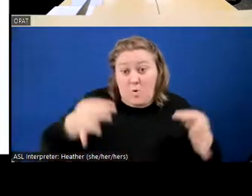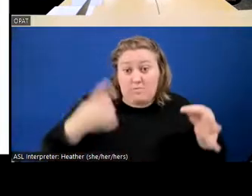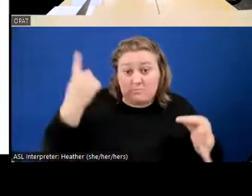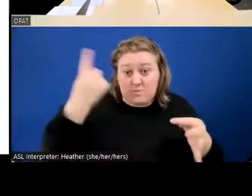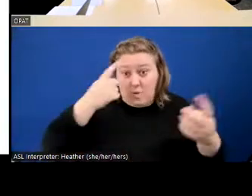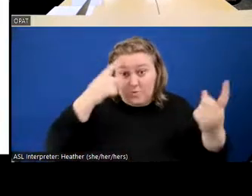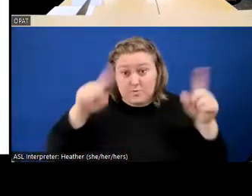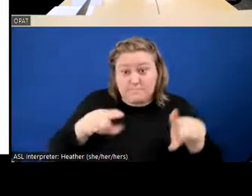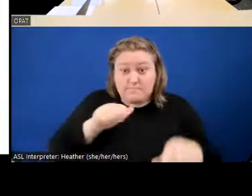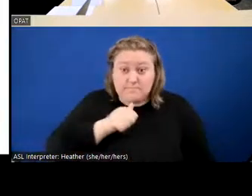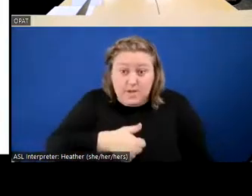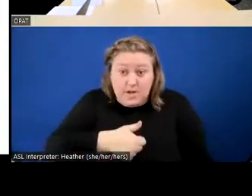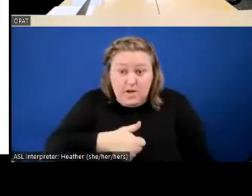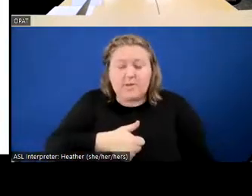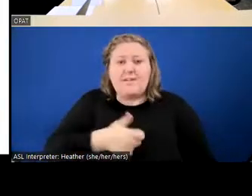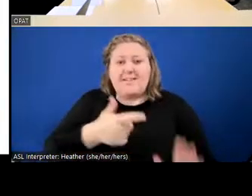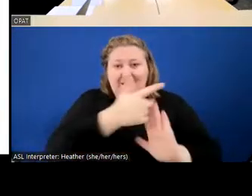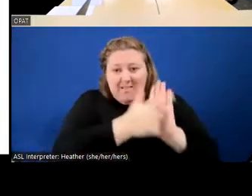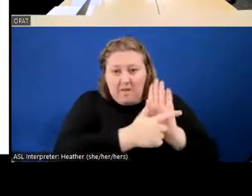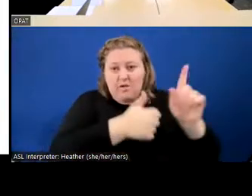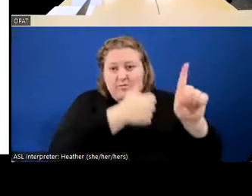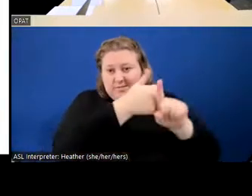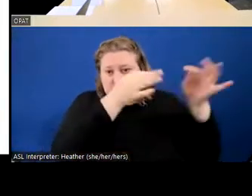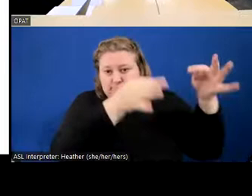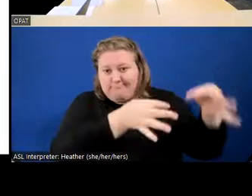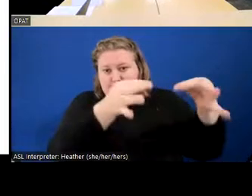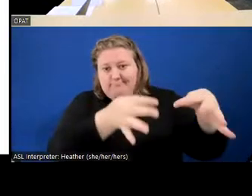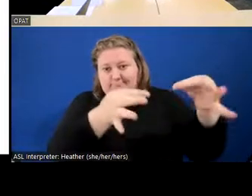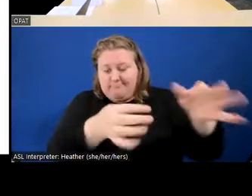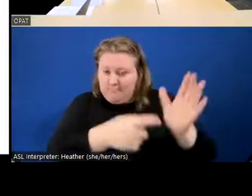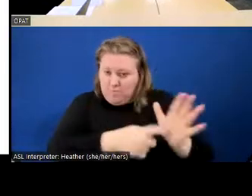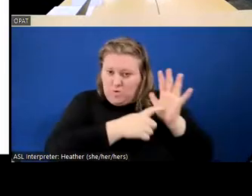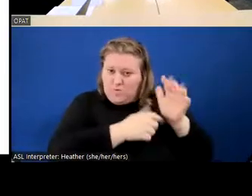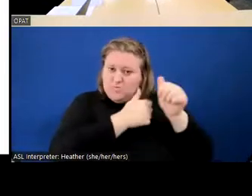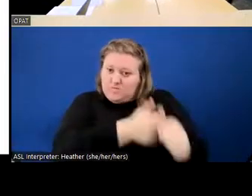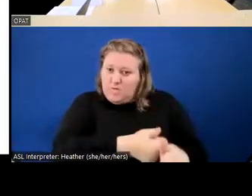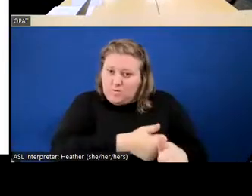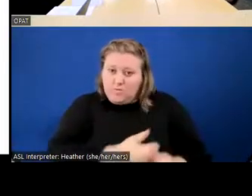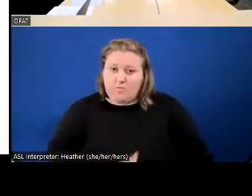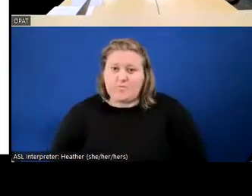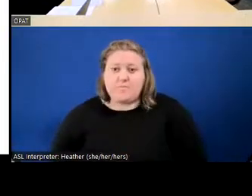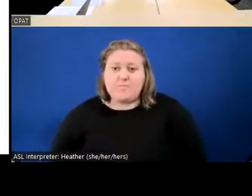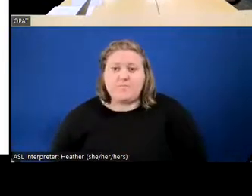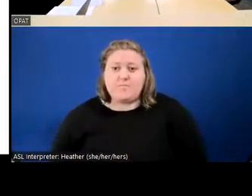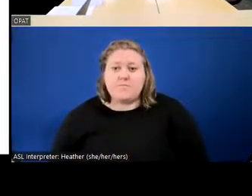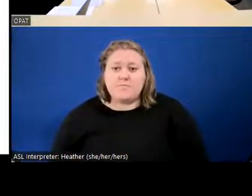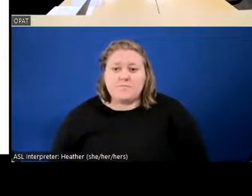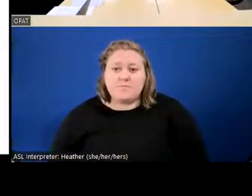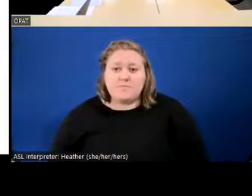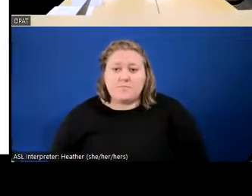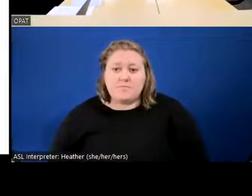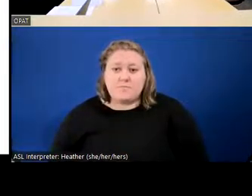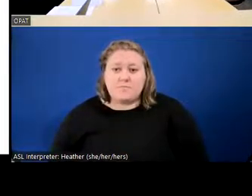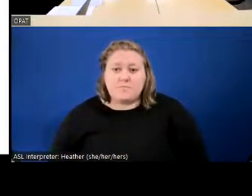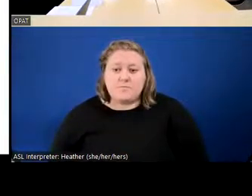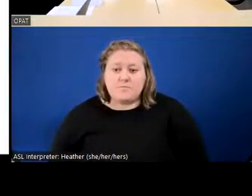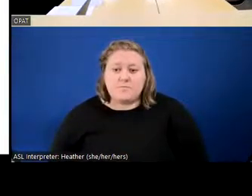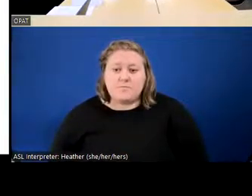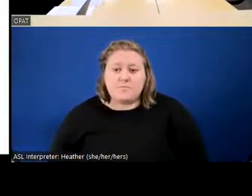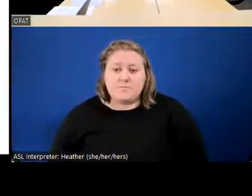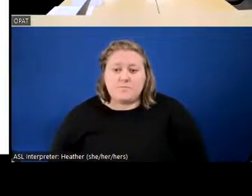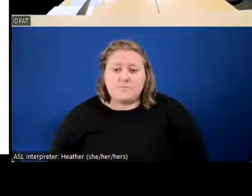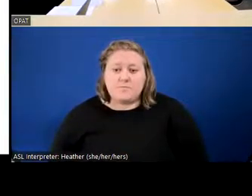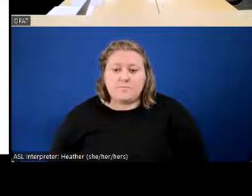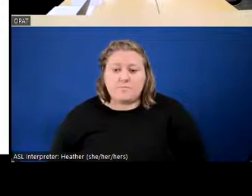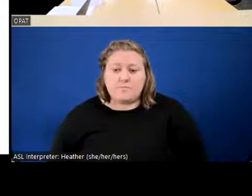was dictated by the law, but I had to follow the law. And my suggestion